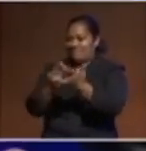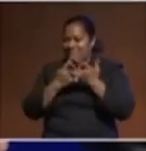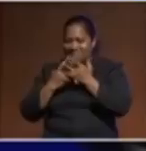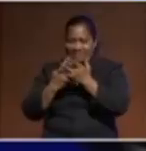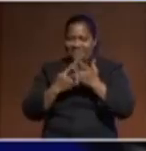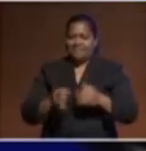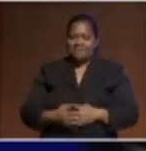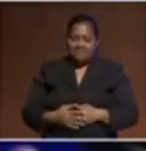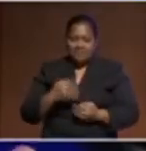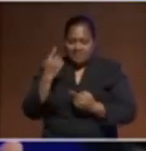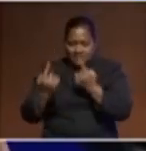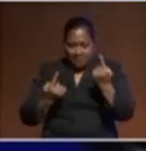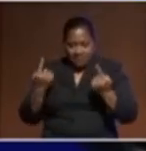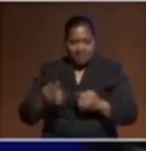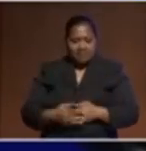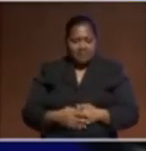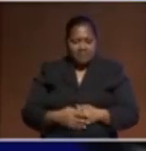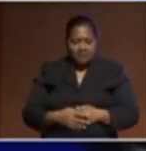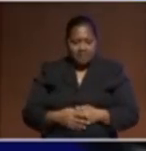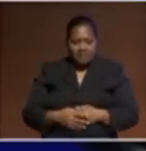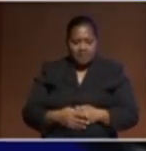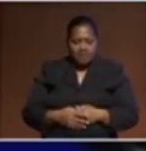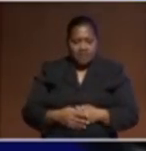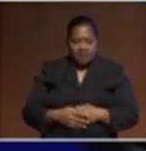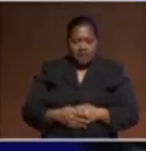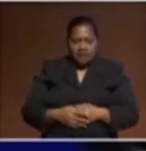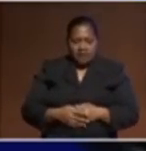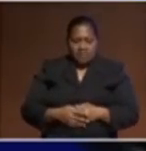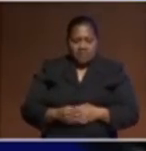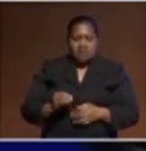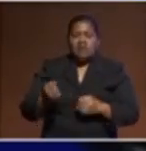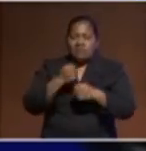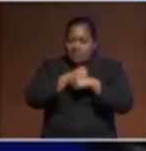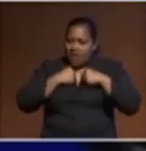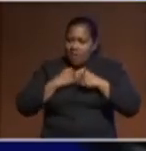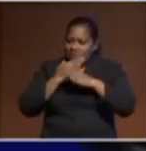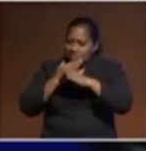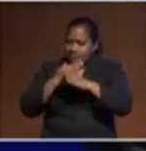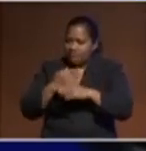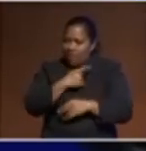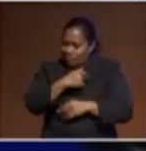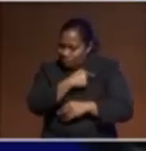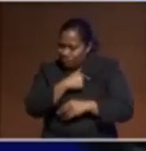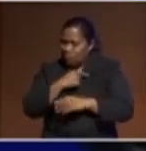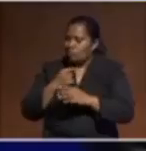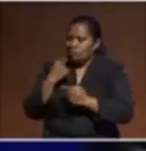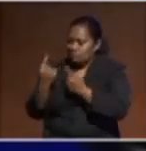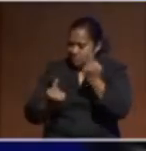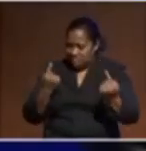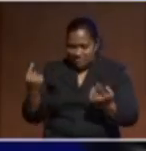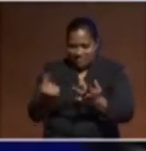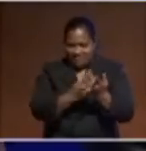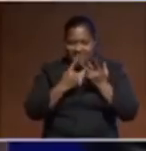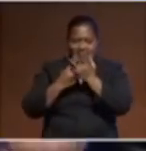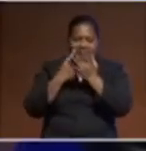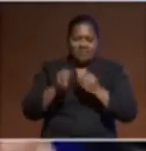policy and foreign politics, our sense of obligation to one another. But also, in considering those